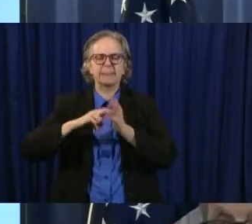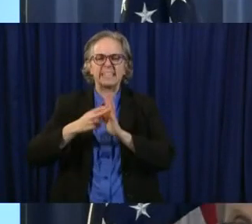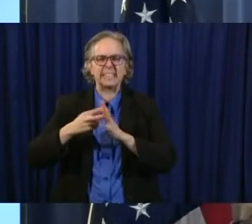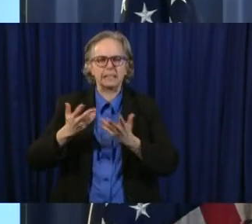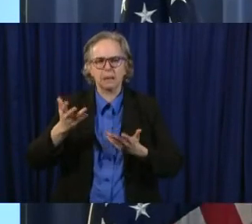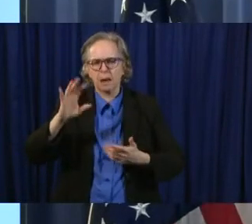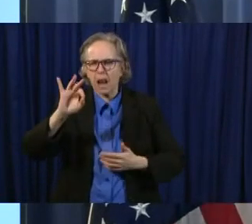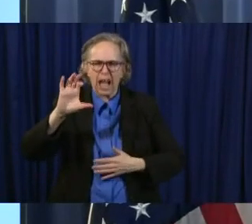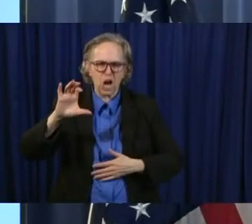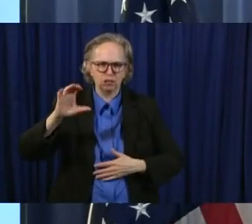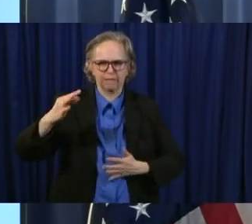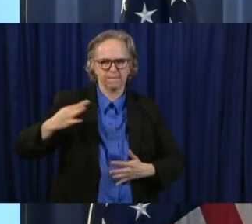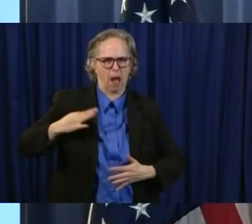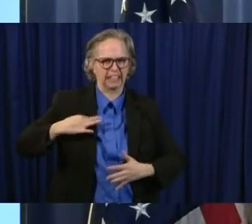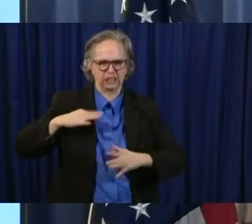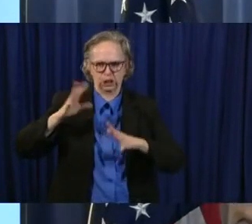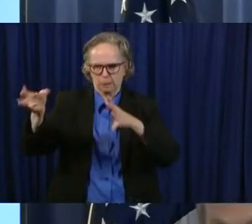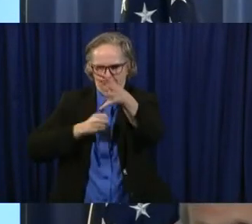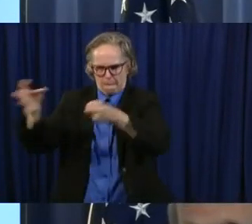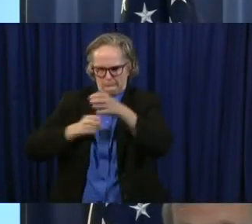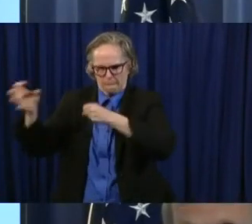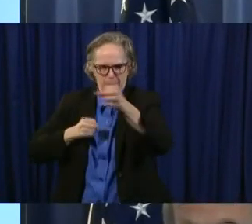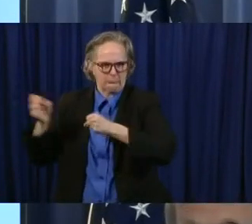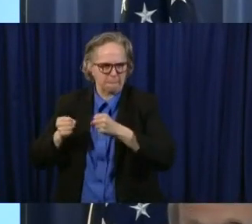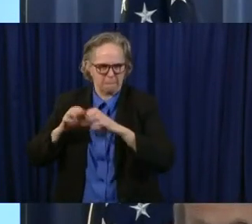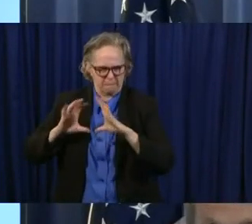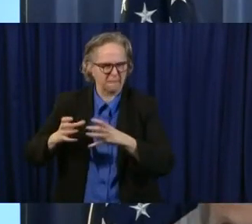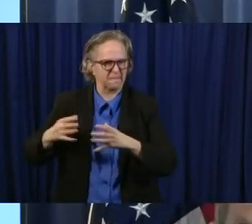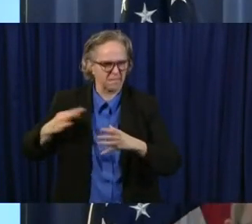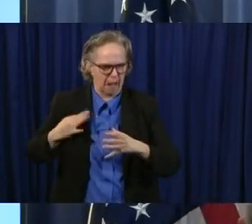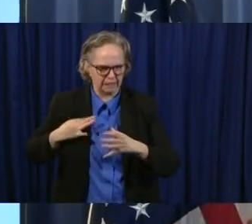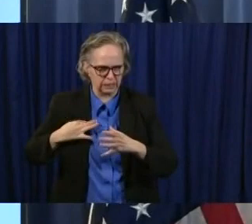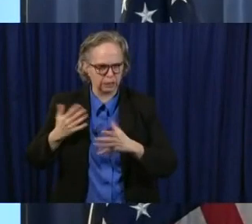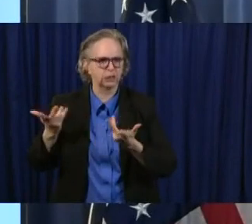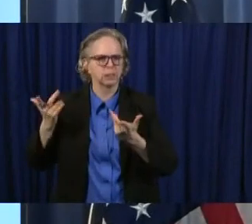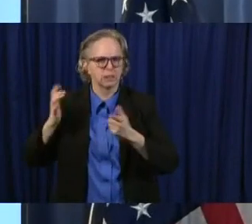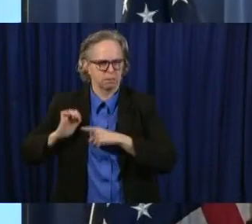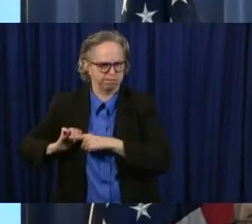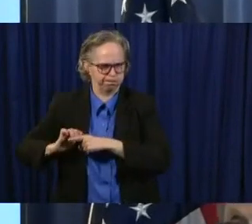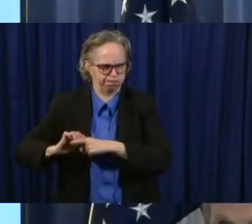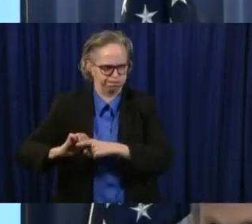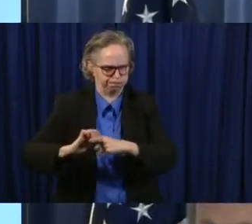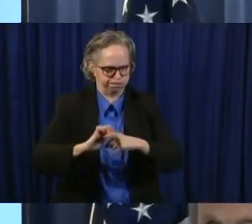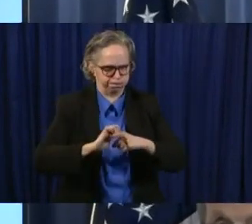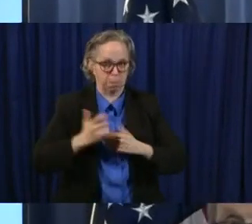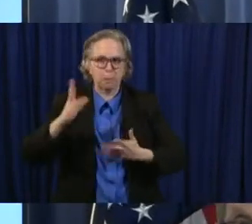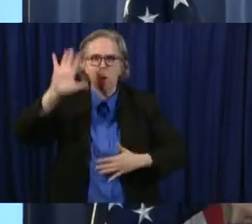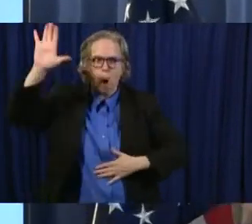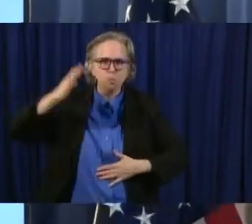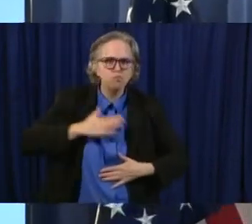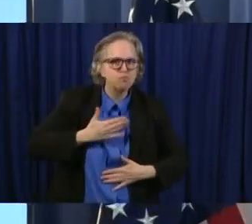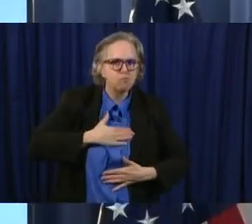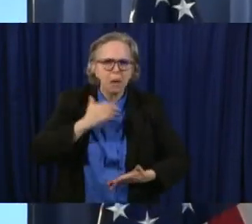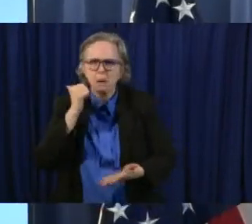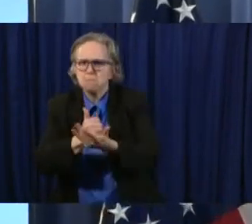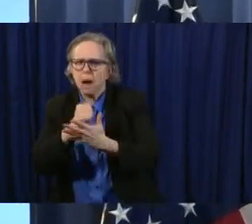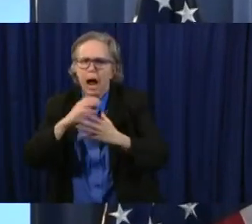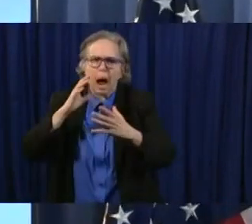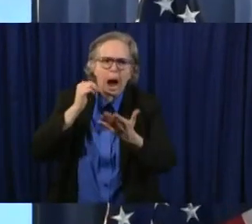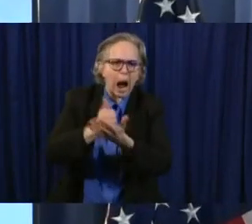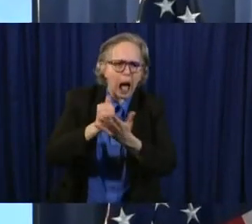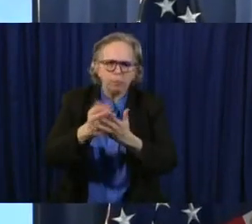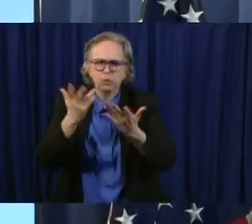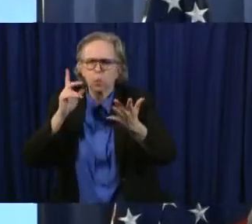volunteers. These are people who have been doing other things. They've said that they could volunteer to do this. And we are using